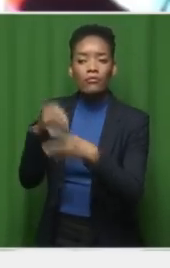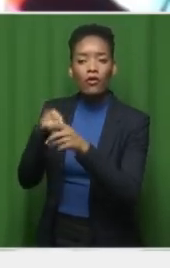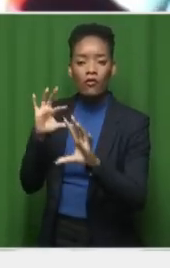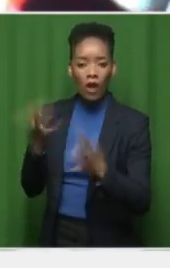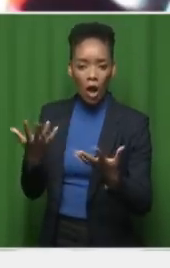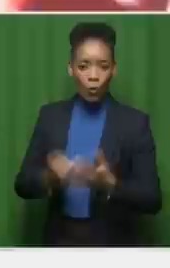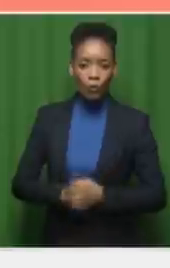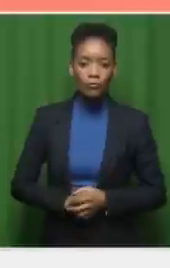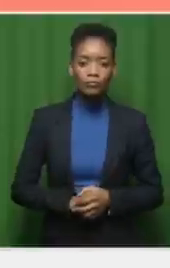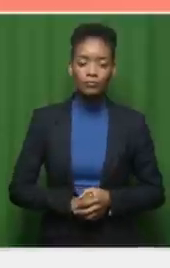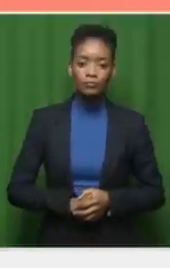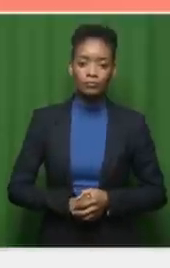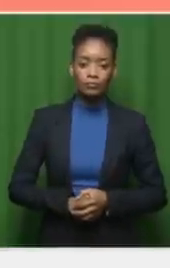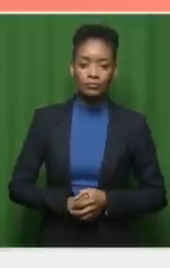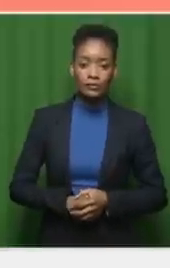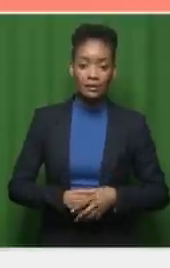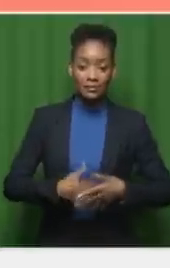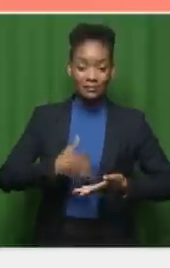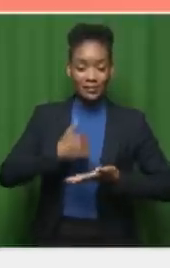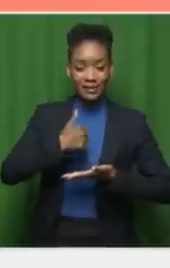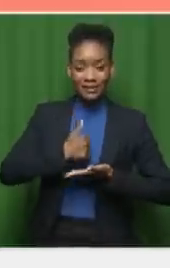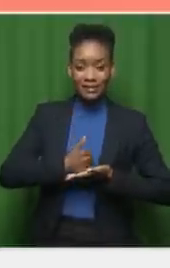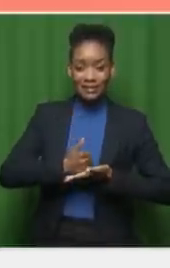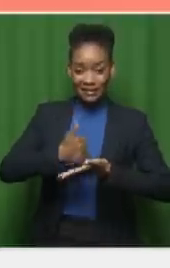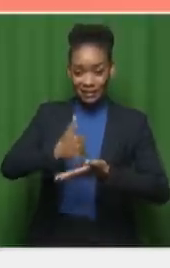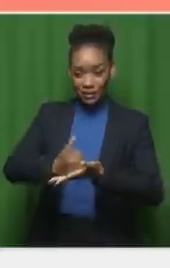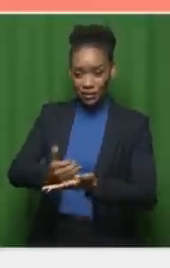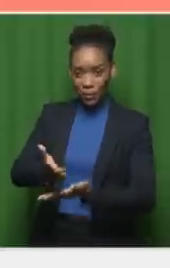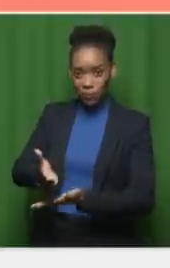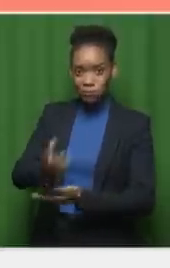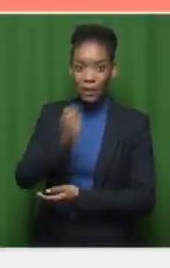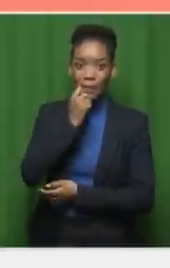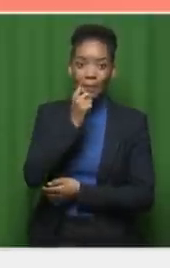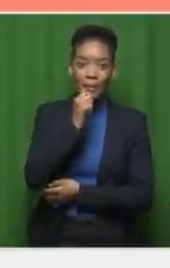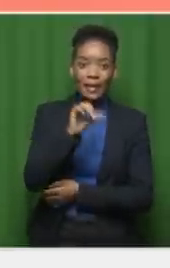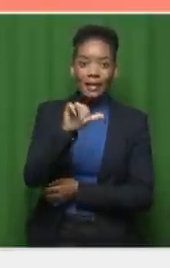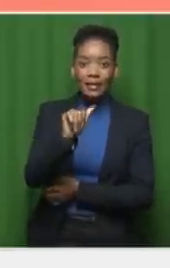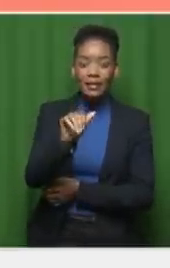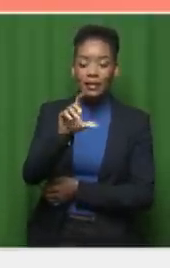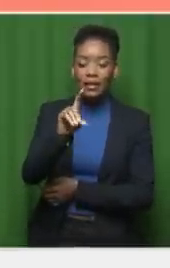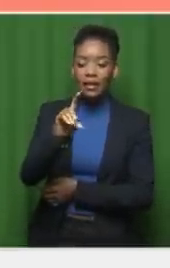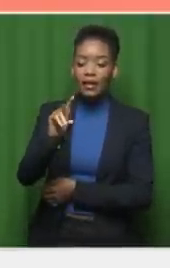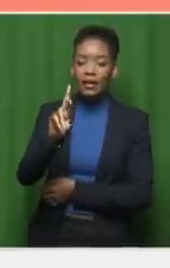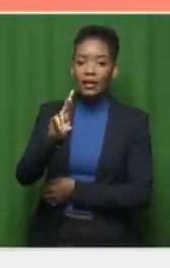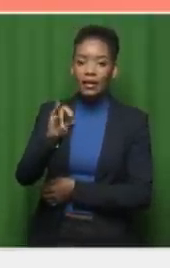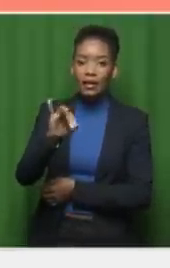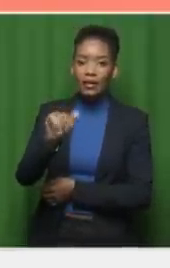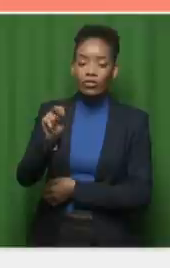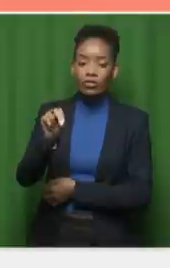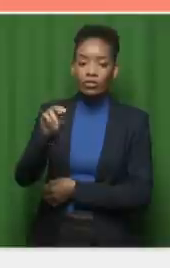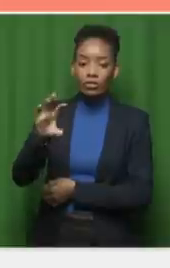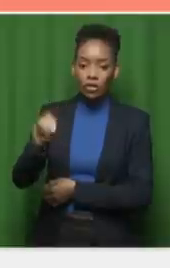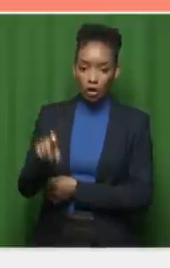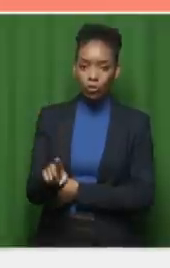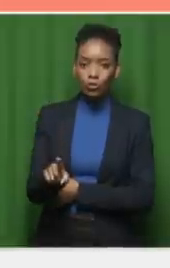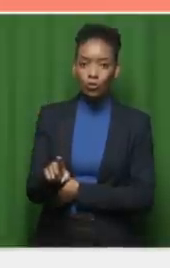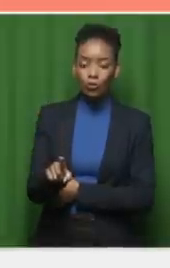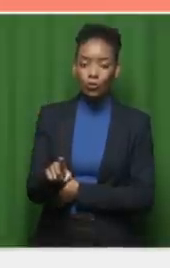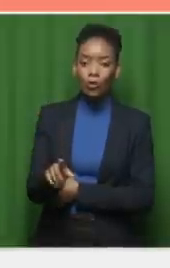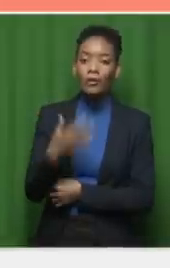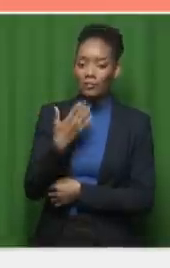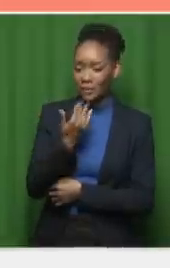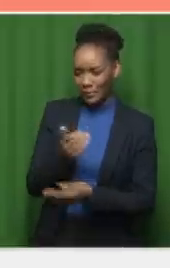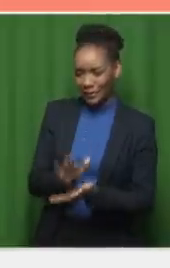Seated here, it's a man called Adriano Mazzotti. And more say it. I'll ask them to